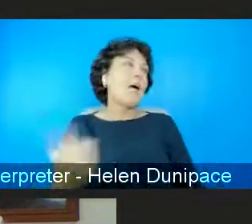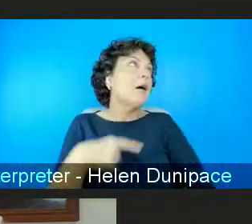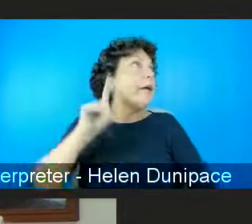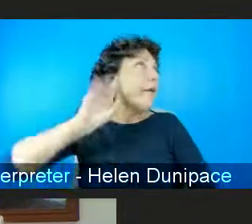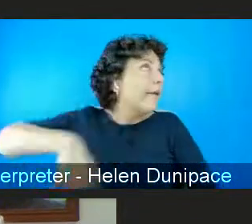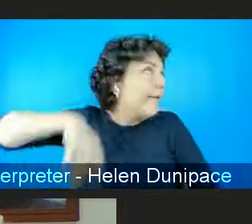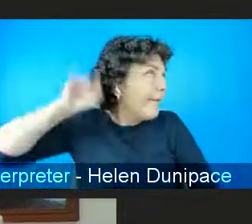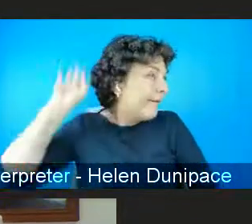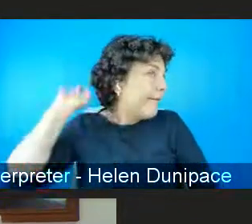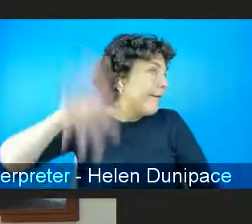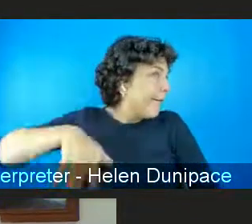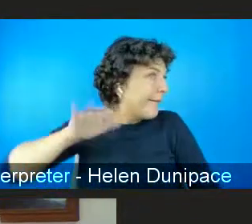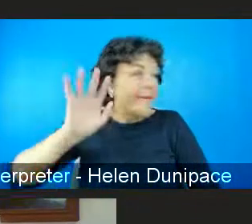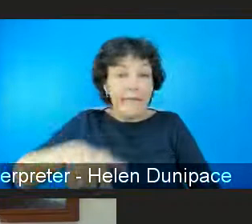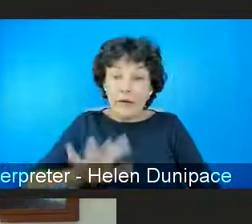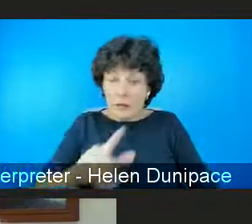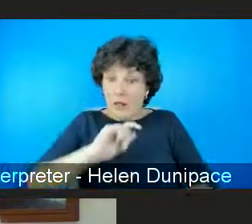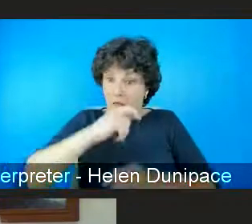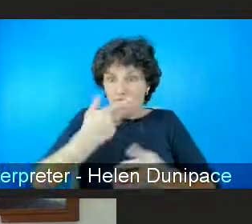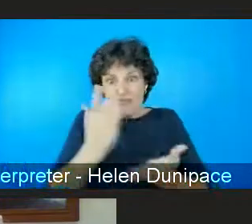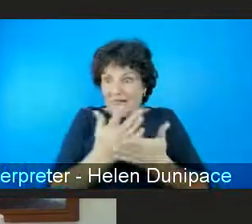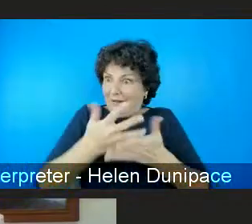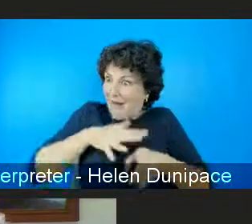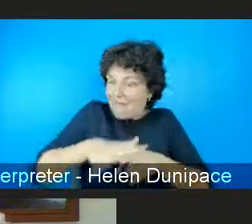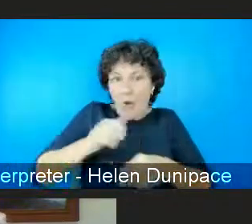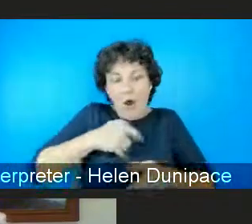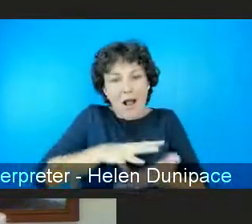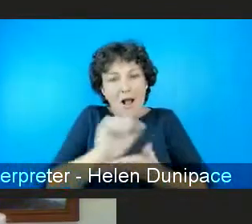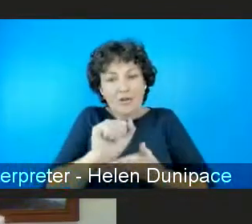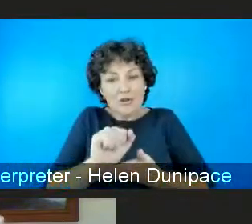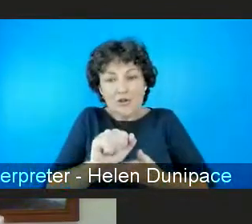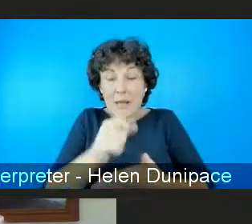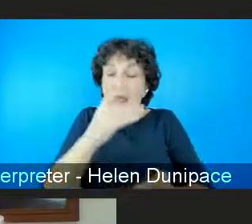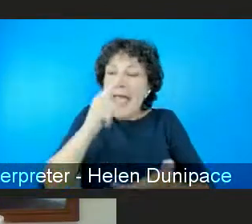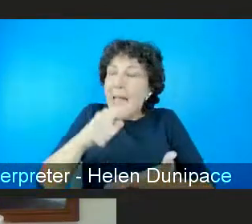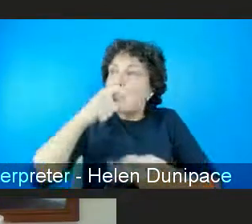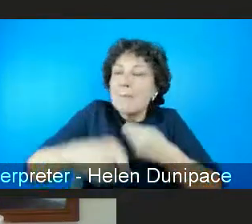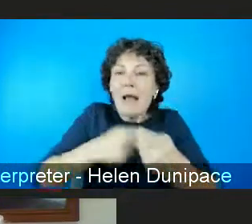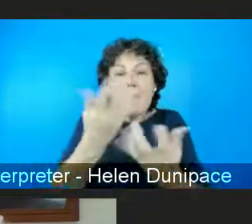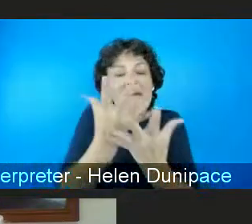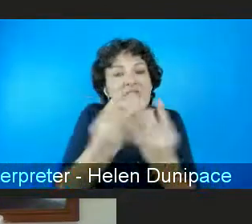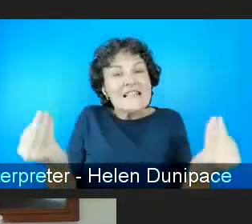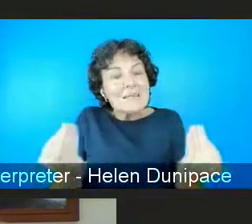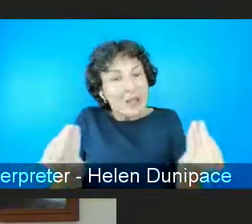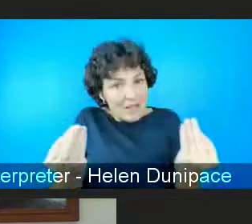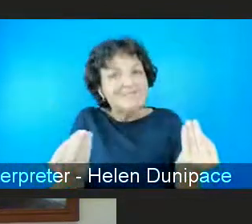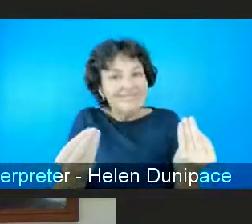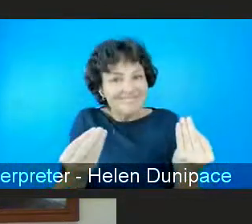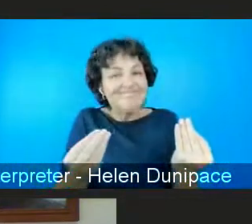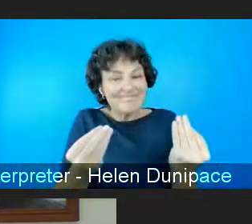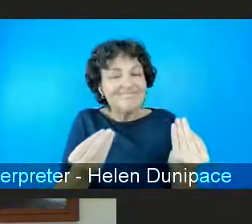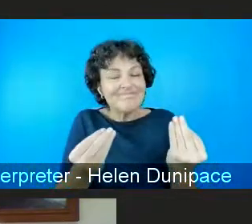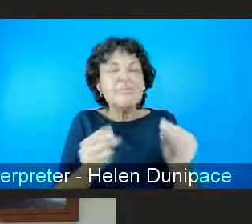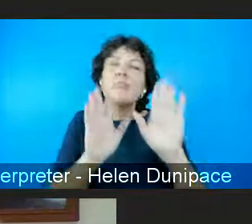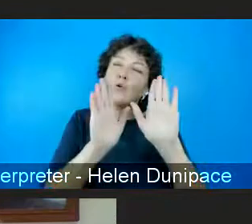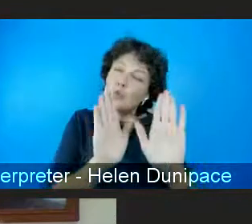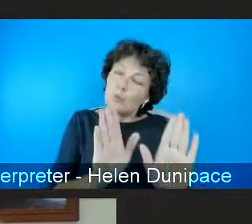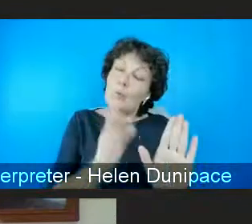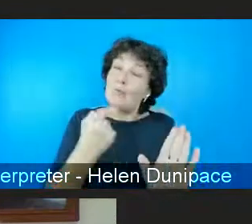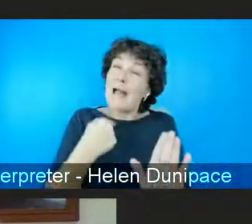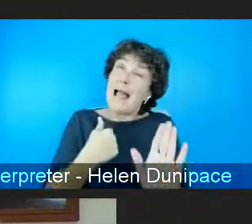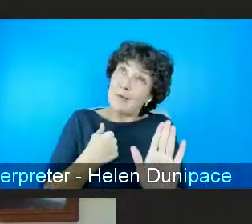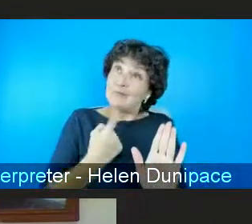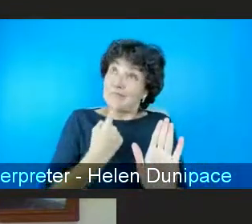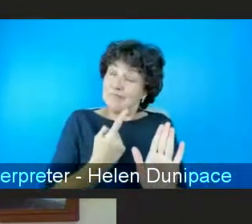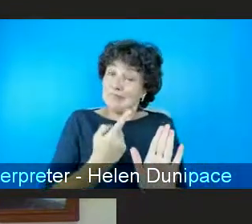um that it uh that we it's invisible so when we would ask so some of the work in school in